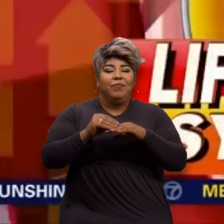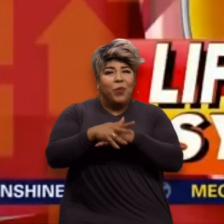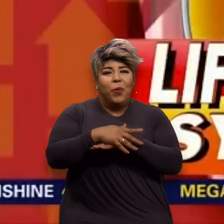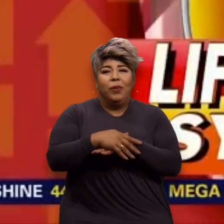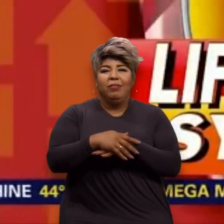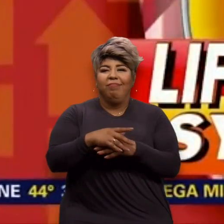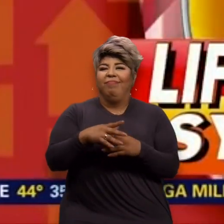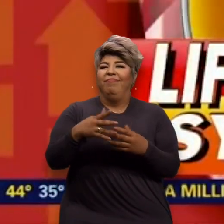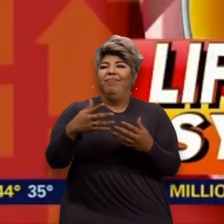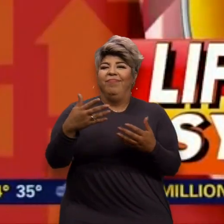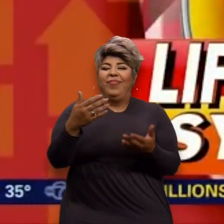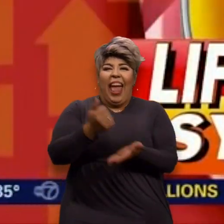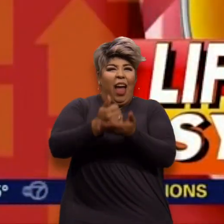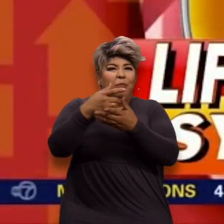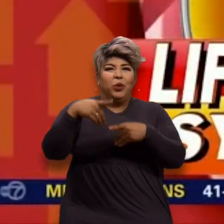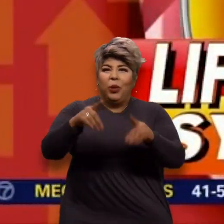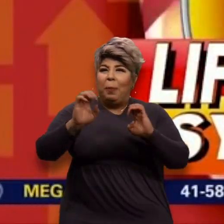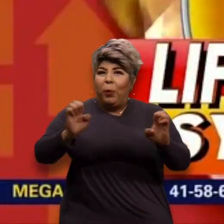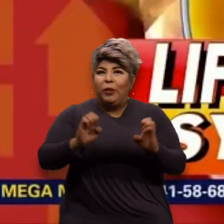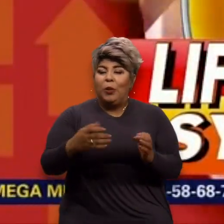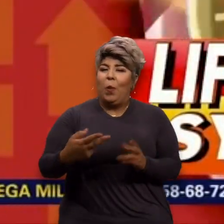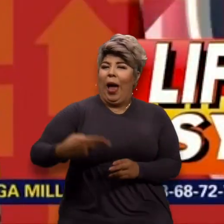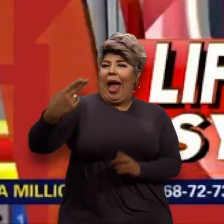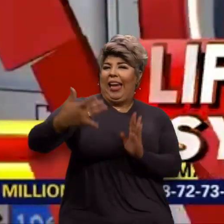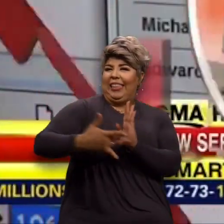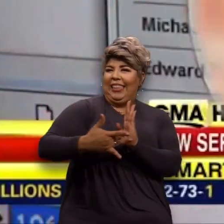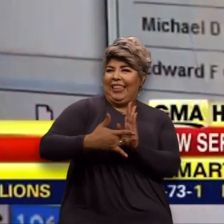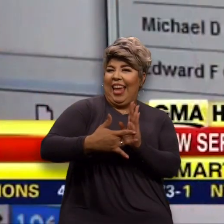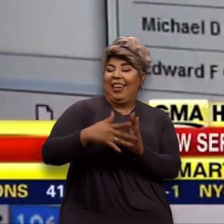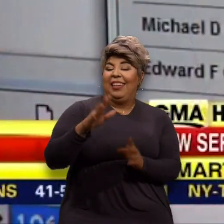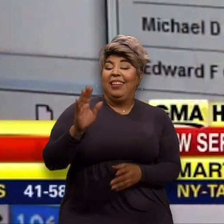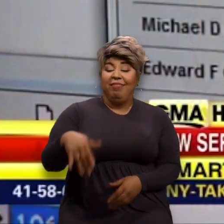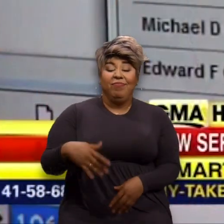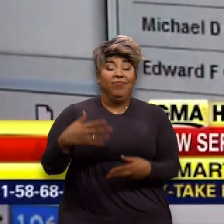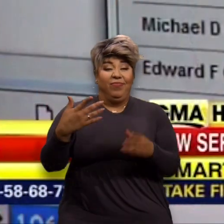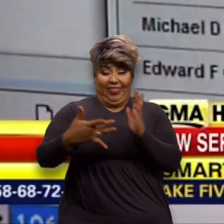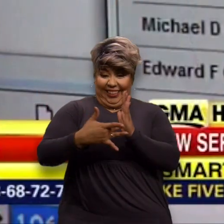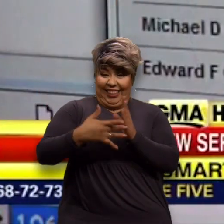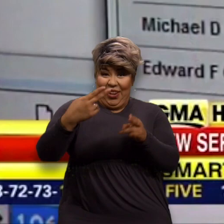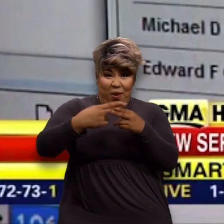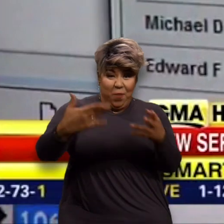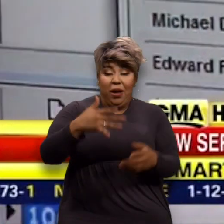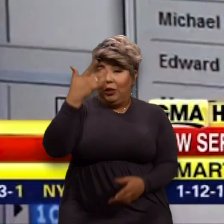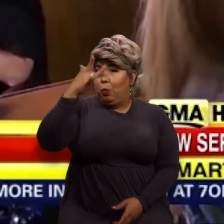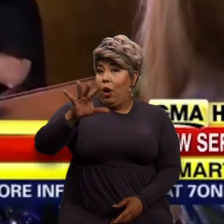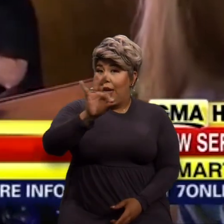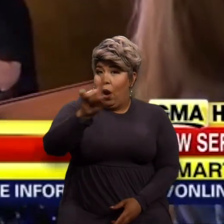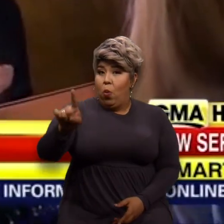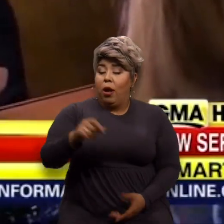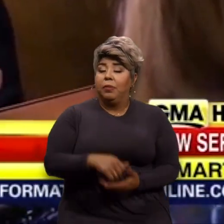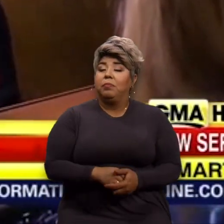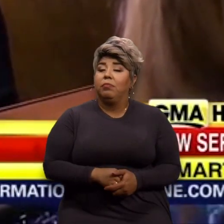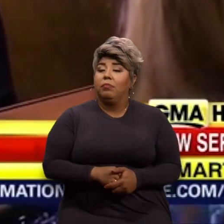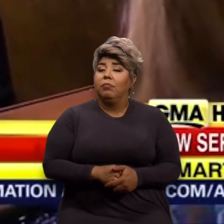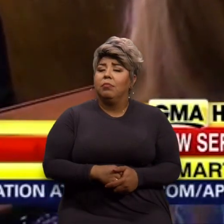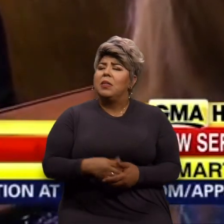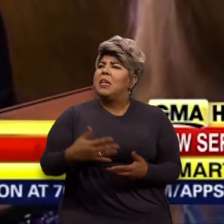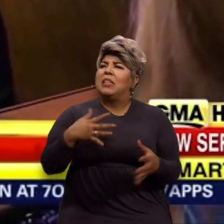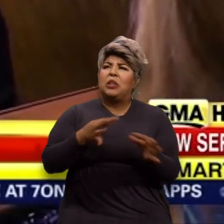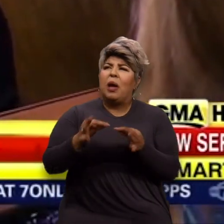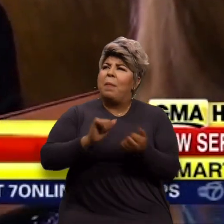that could help you in an emergency. The personal safety game changer is called smart911. I like to describe